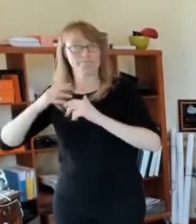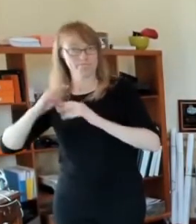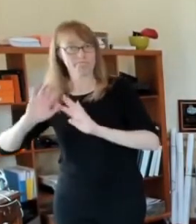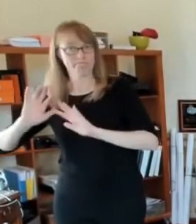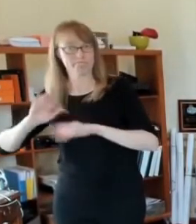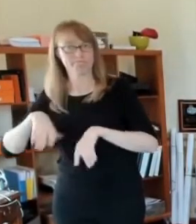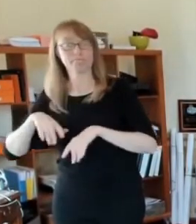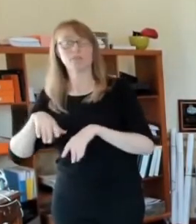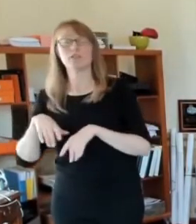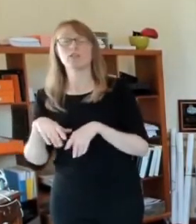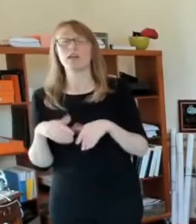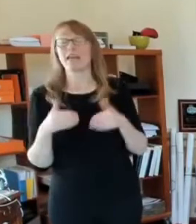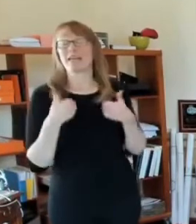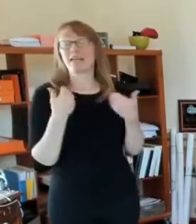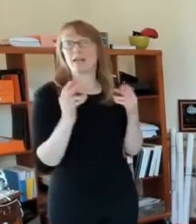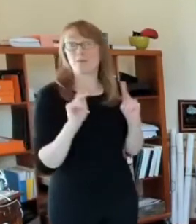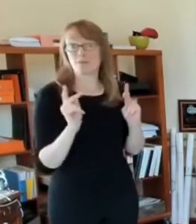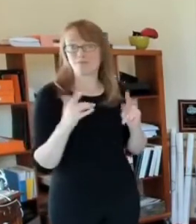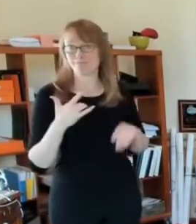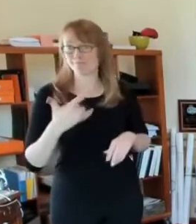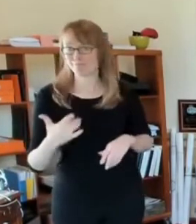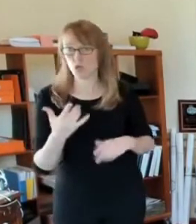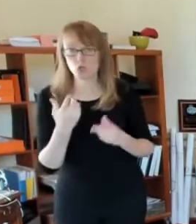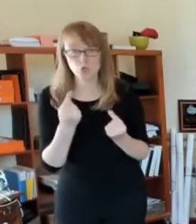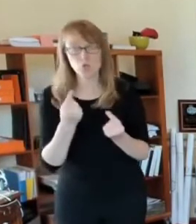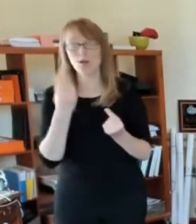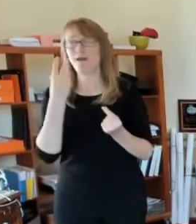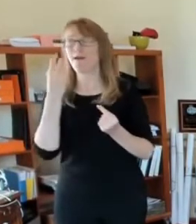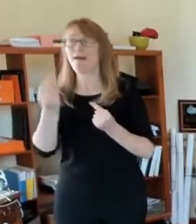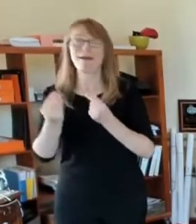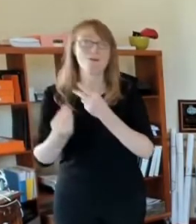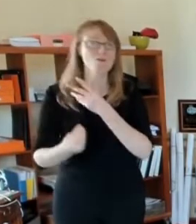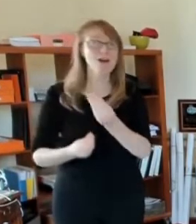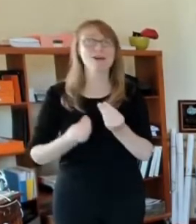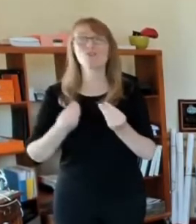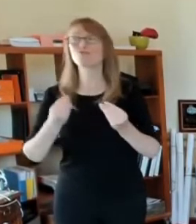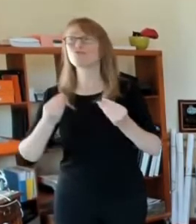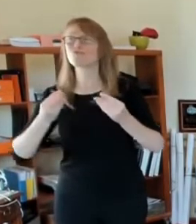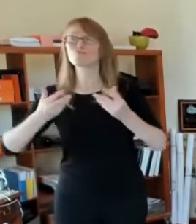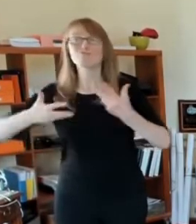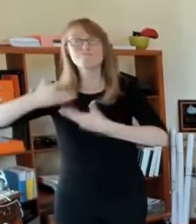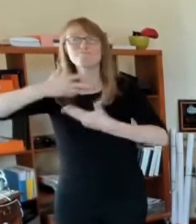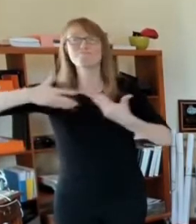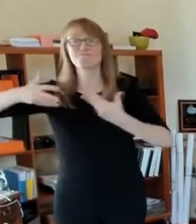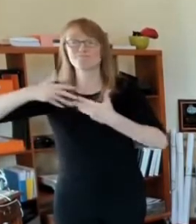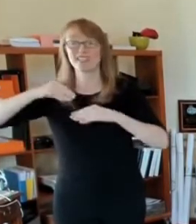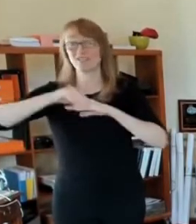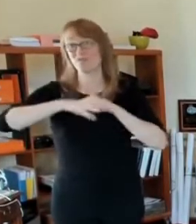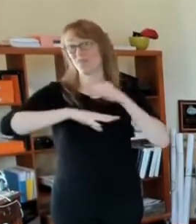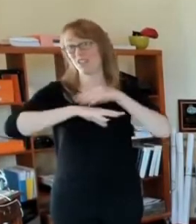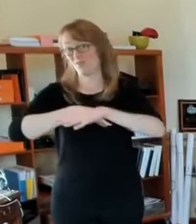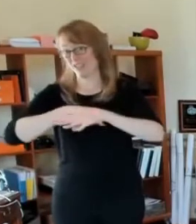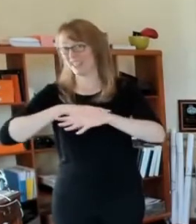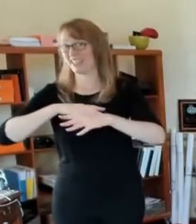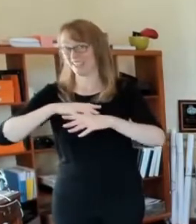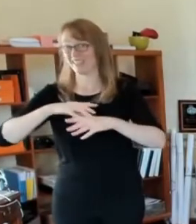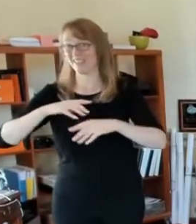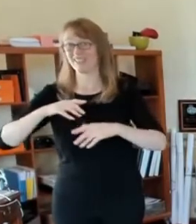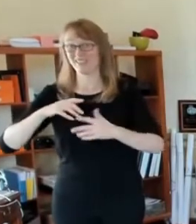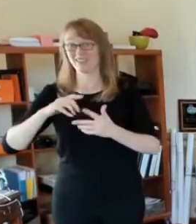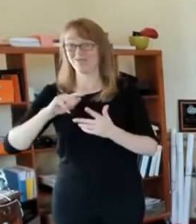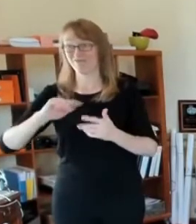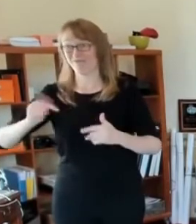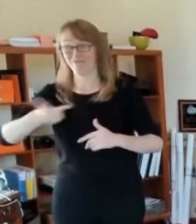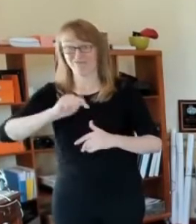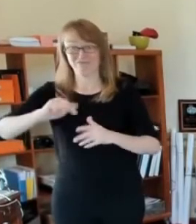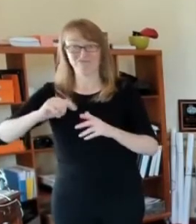young people are going out and, uh, are spreading COVID among themselves. But unfortunately,